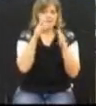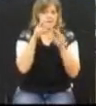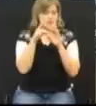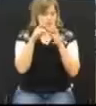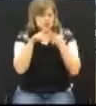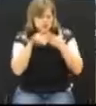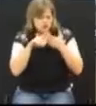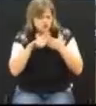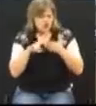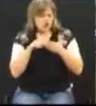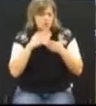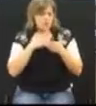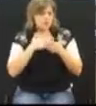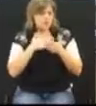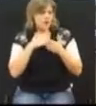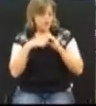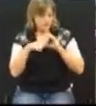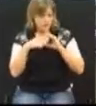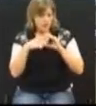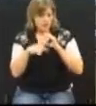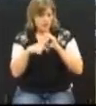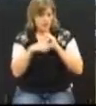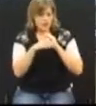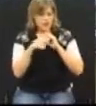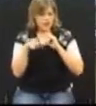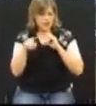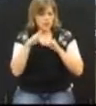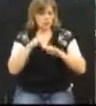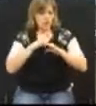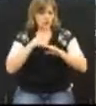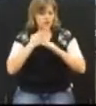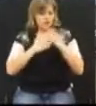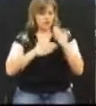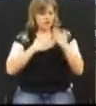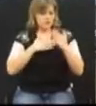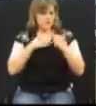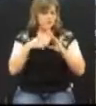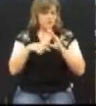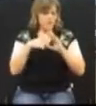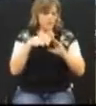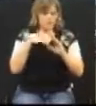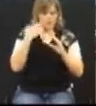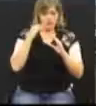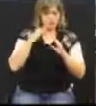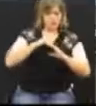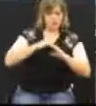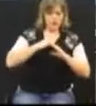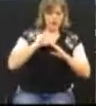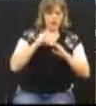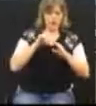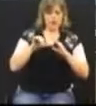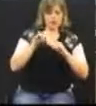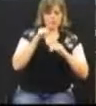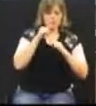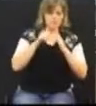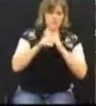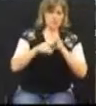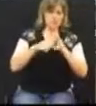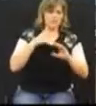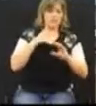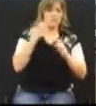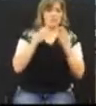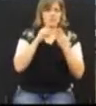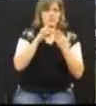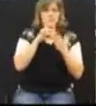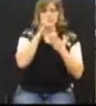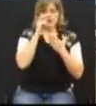of my outgoing mail, and they were blocking some of my outgoing email. I don't know if they block any incoming mail, and it's because I speak up at these